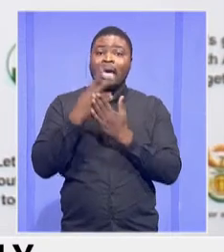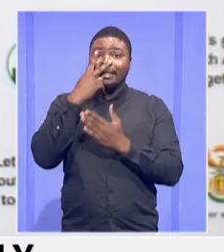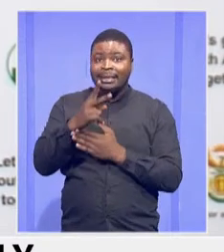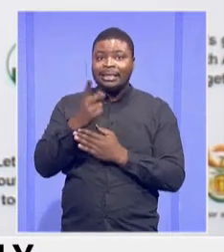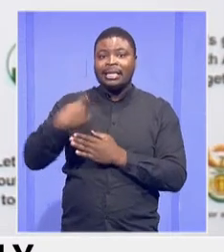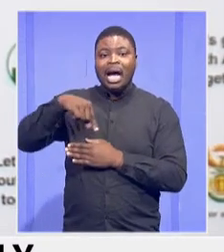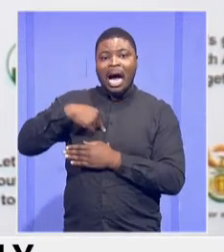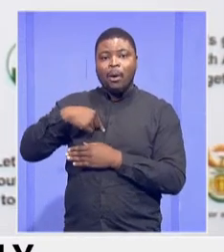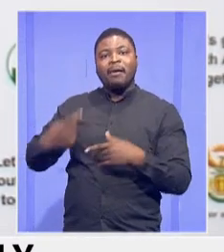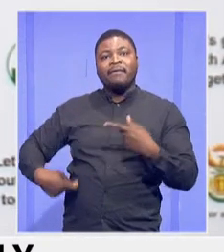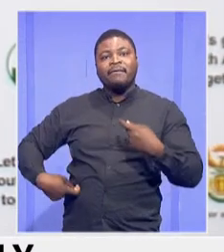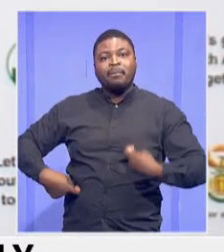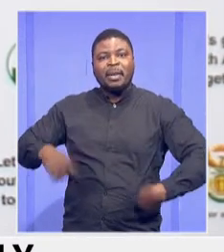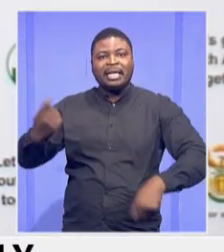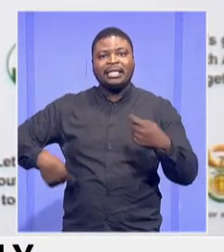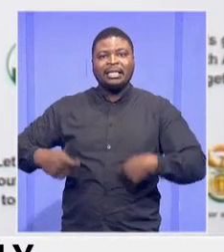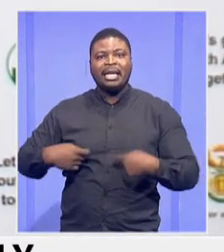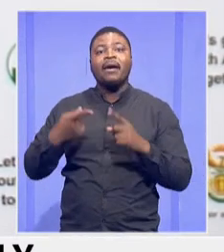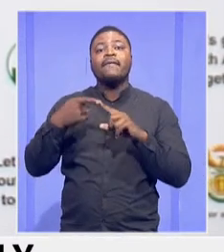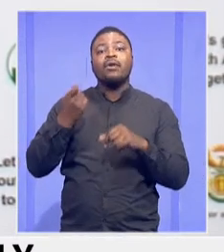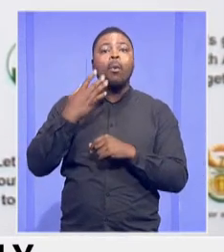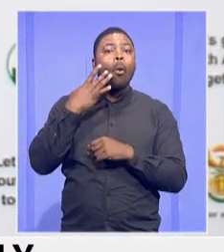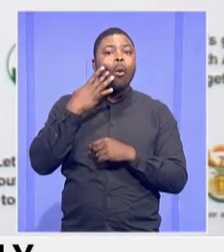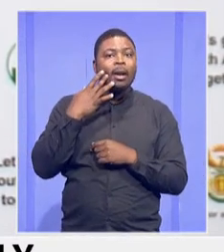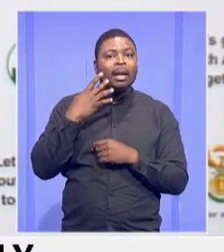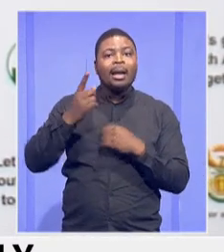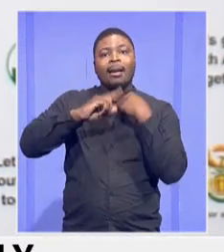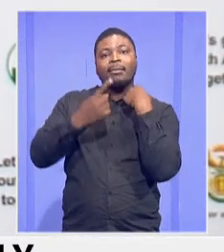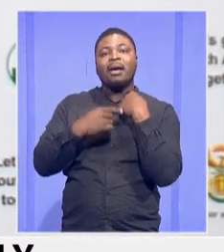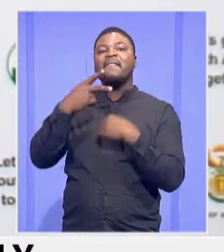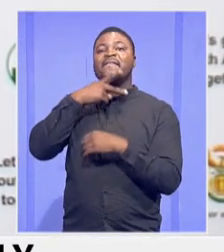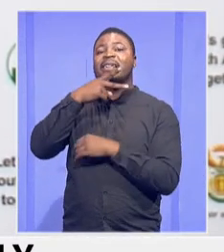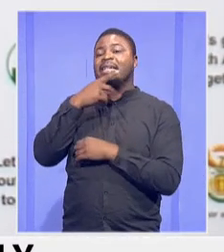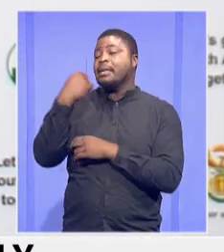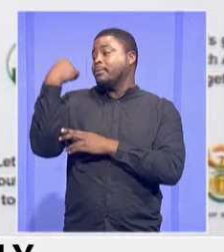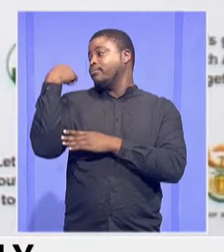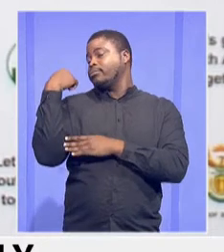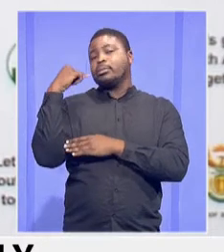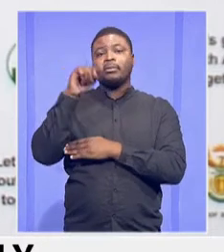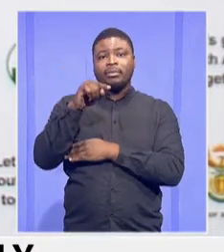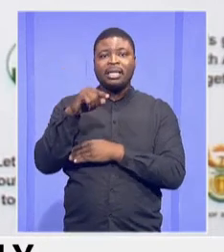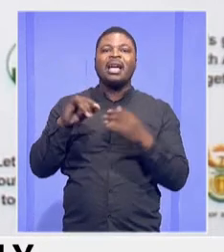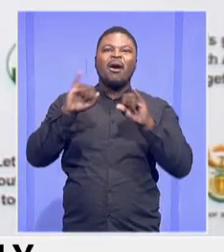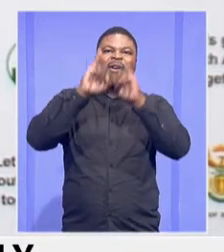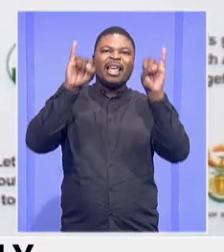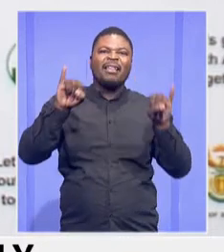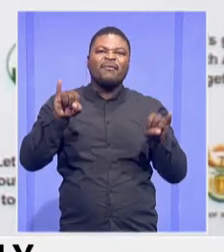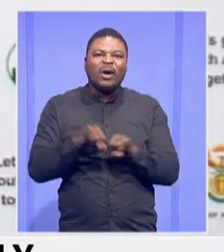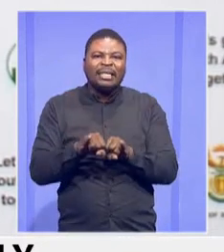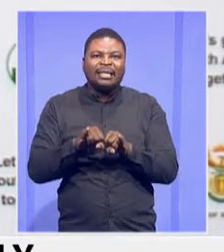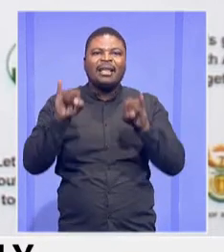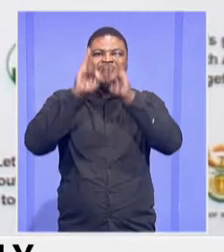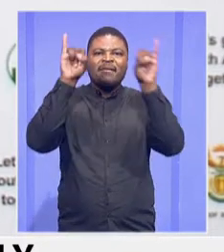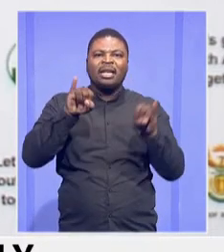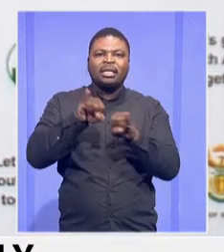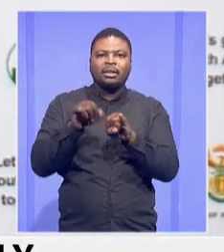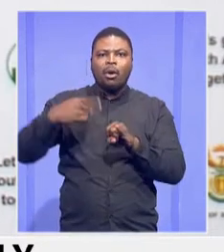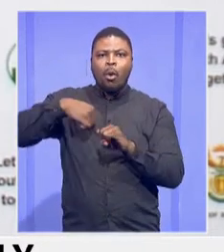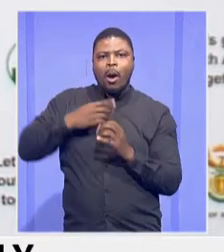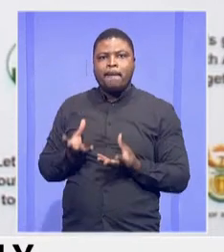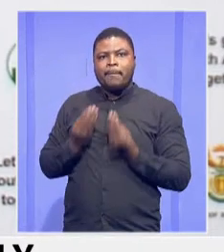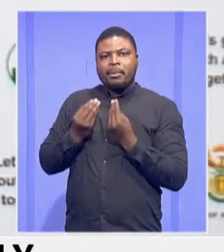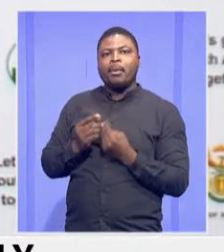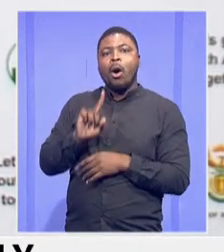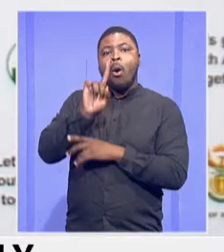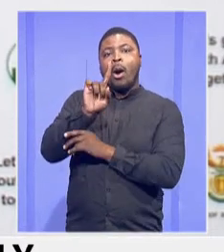at Friday stood in terms of the invoices that we received is at 1